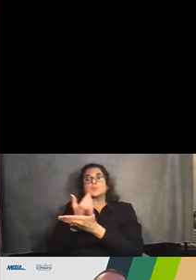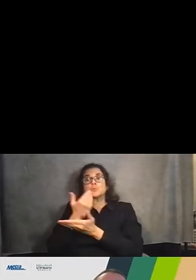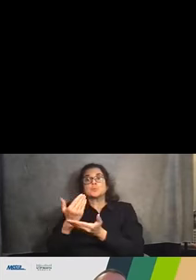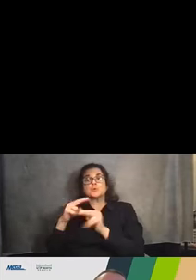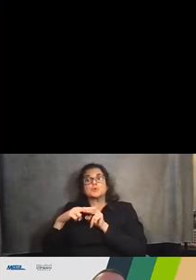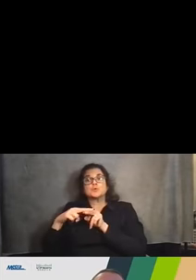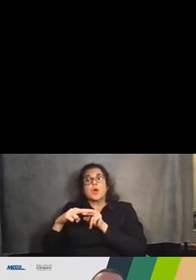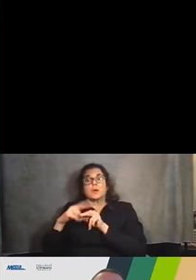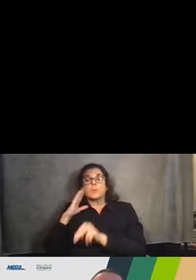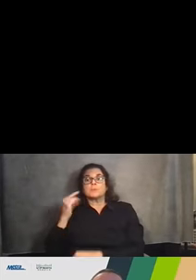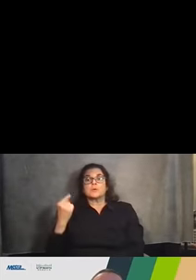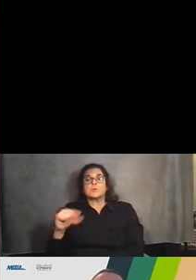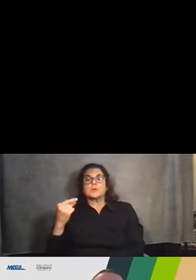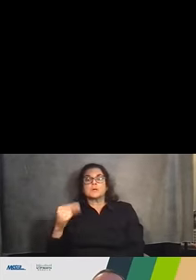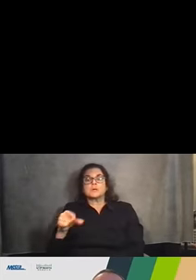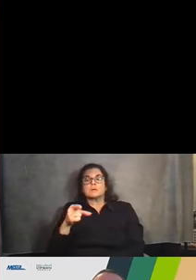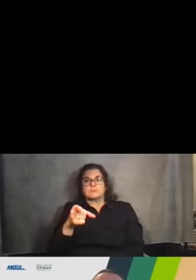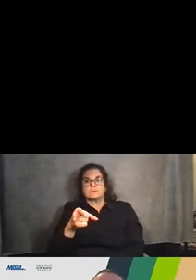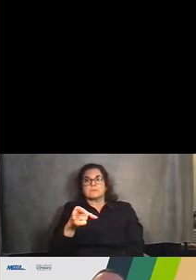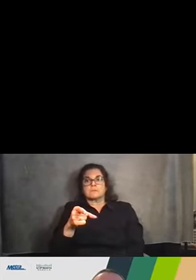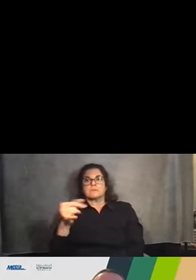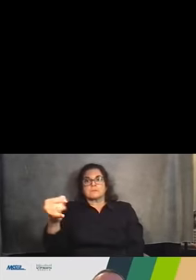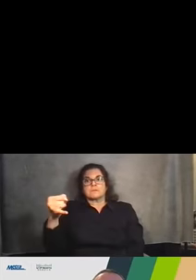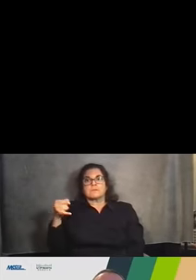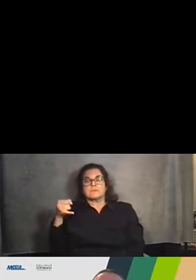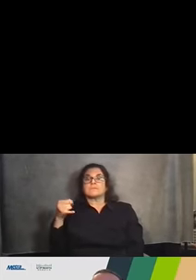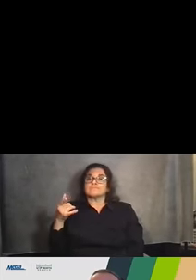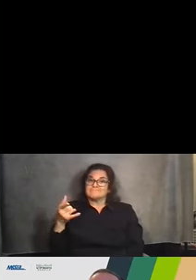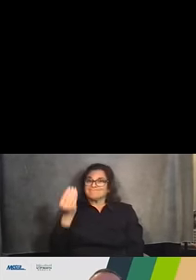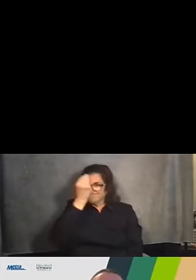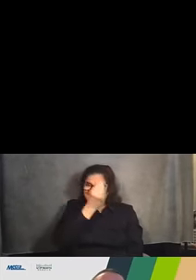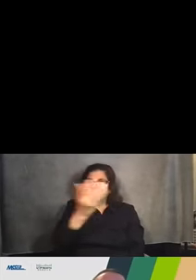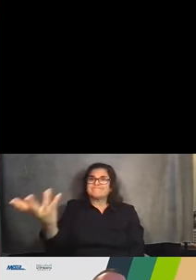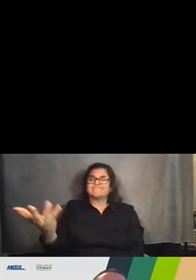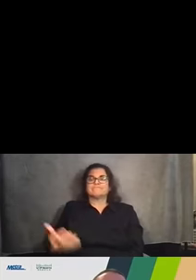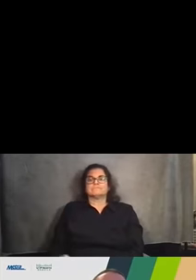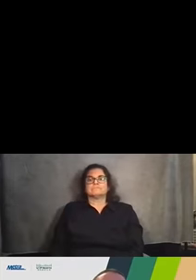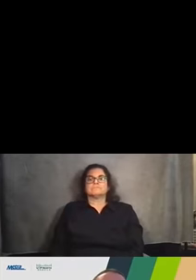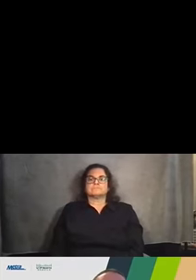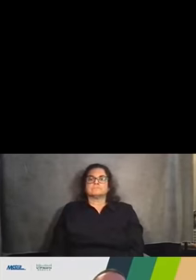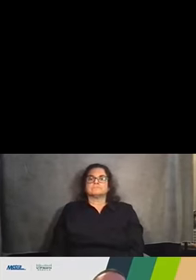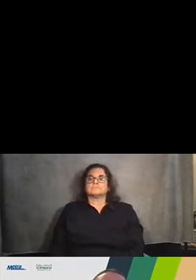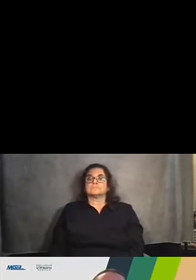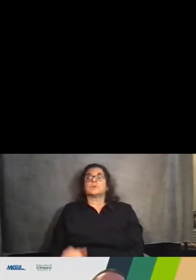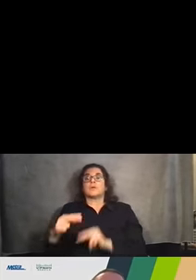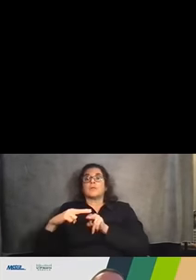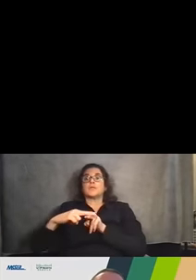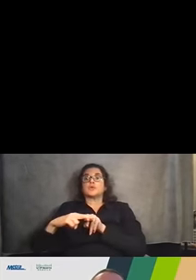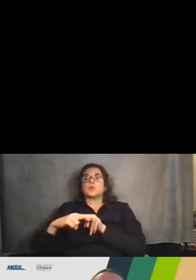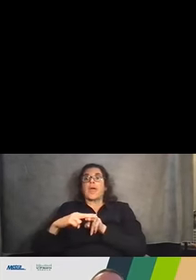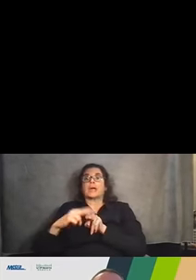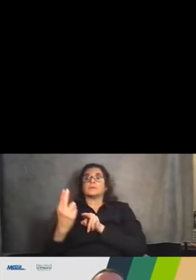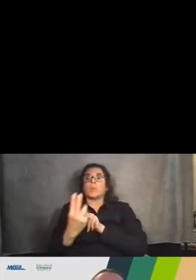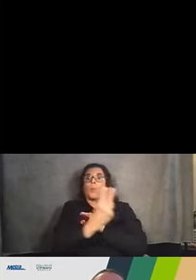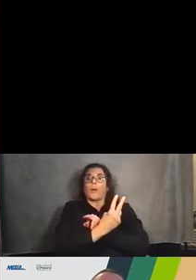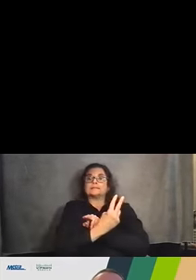just some of some samples of the adjacency issues primarily located on the on the west side of the tracks. So again,